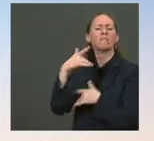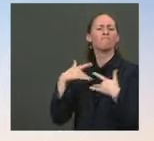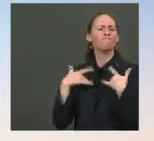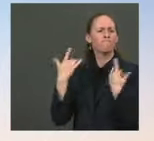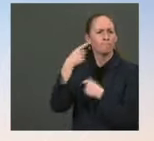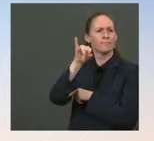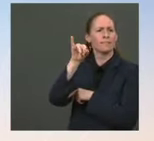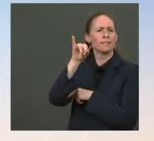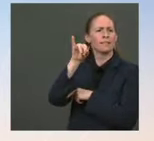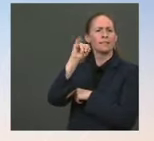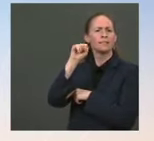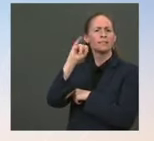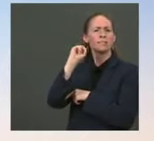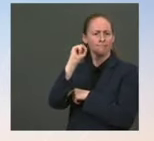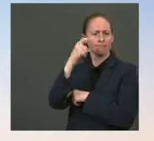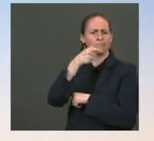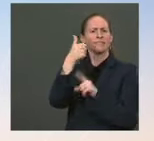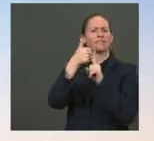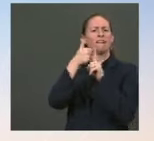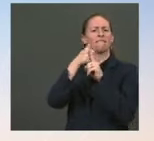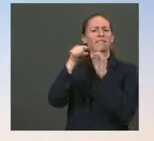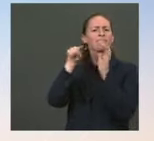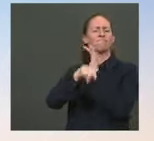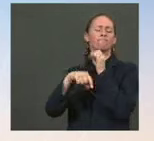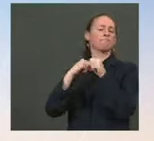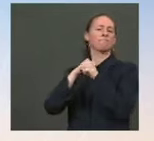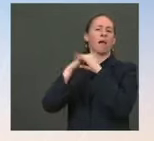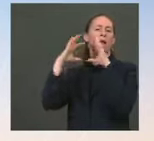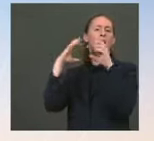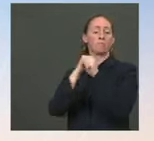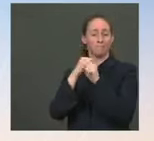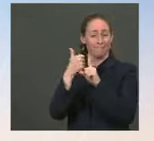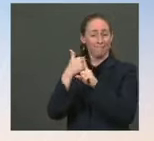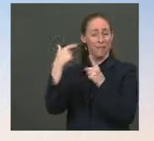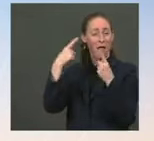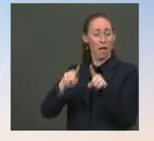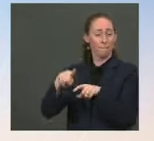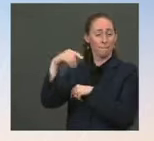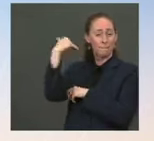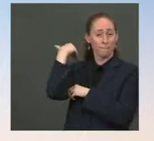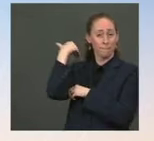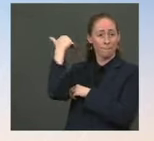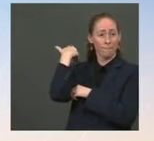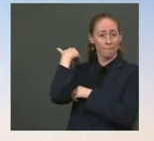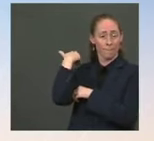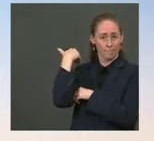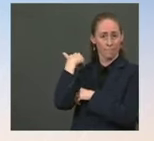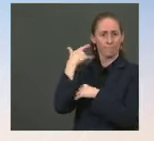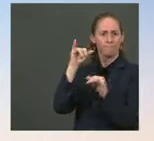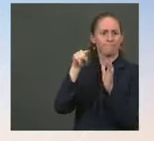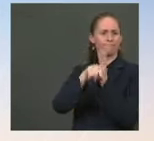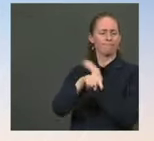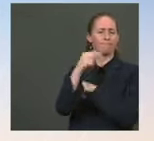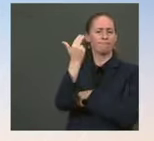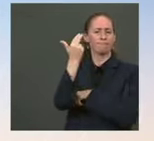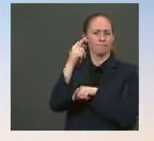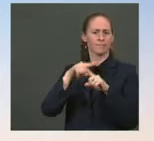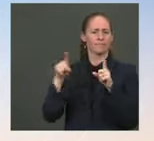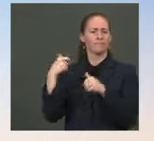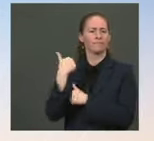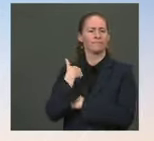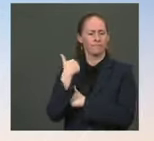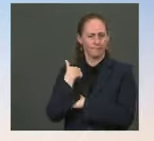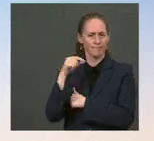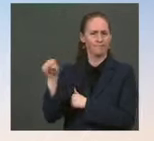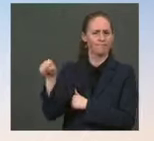carried out the attack that resulted in the deaths of 13 U.S. service members and dozens more Afghans had been released from the Par 1